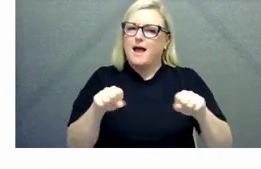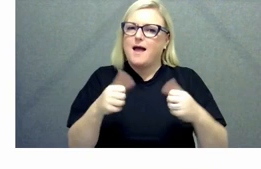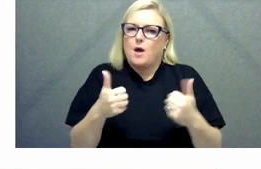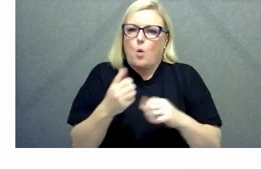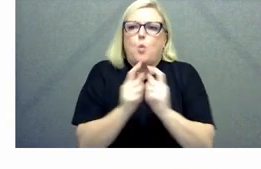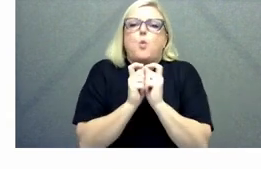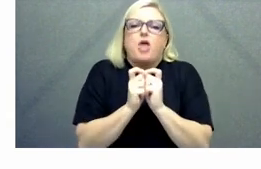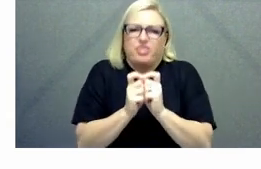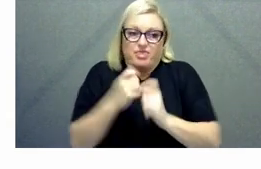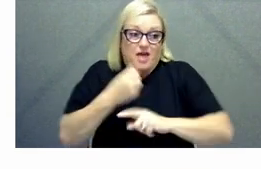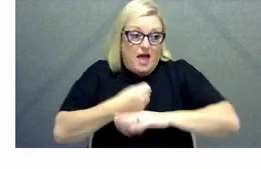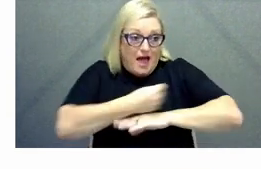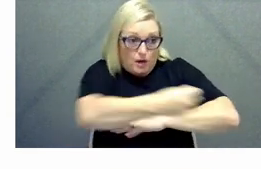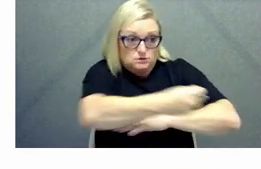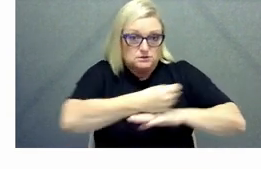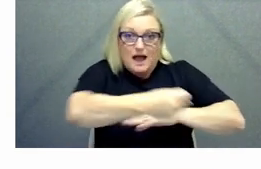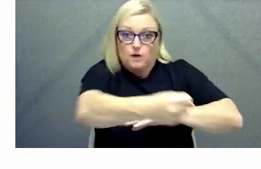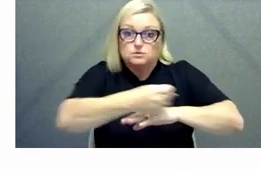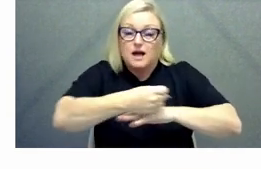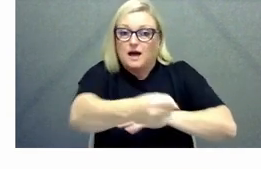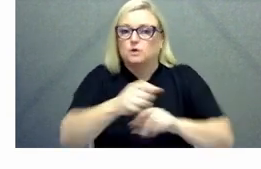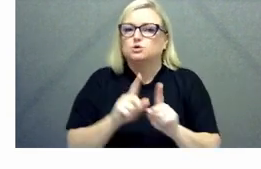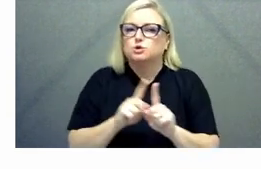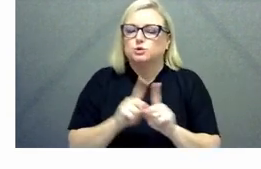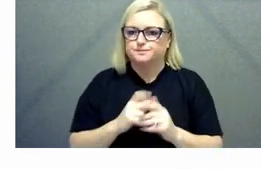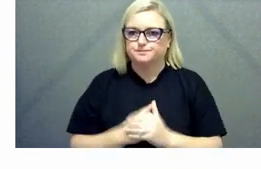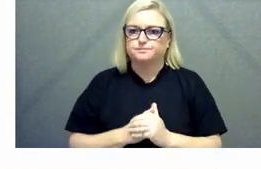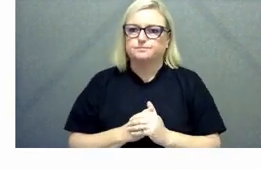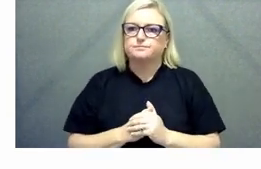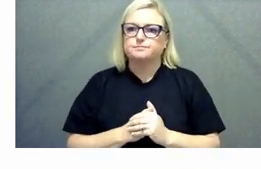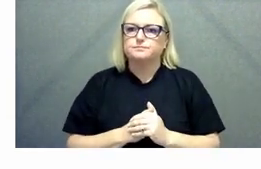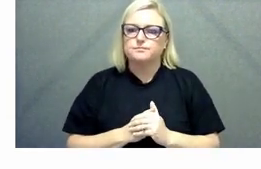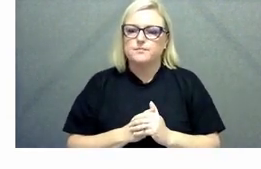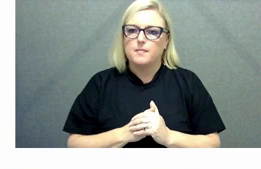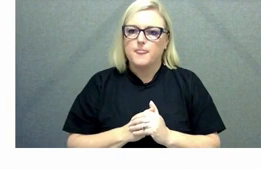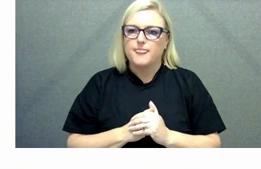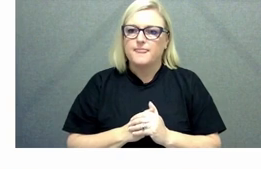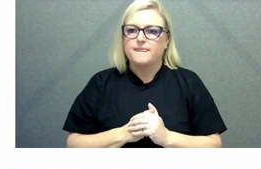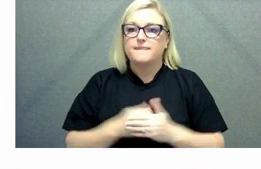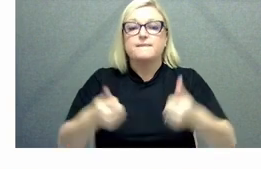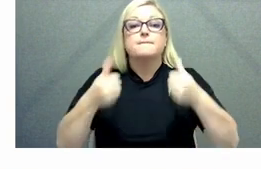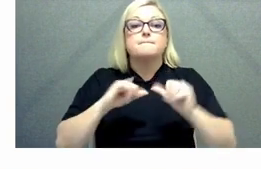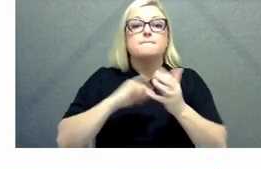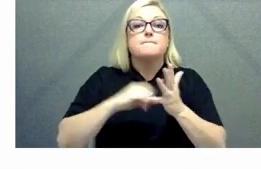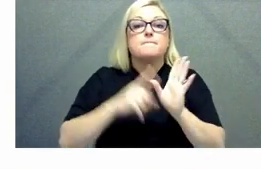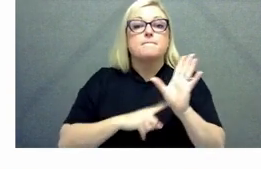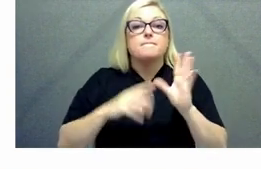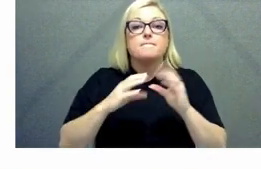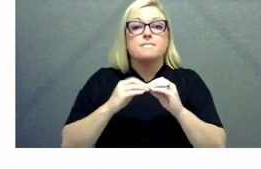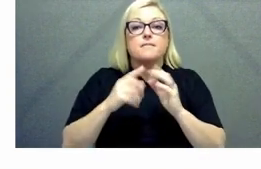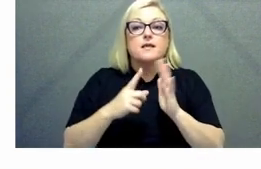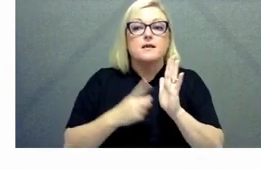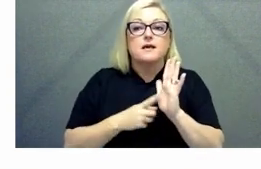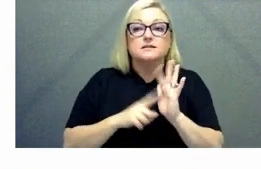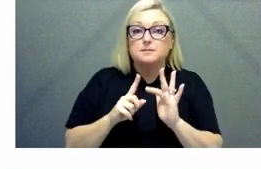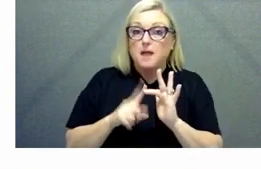that's certainly something that we do uh in in the abs um sybilla did you want to add anything uh in terms